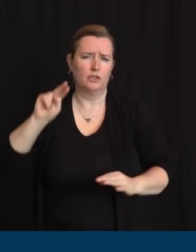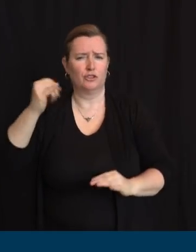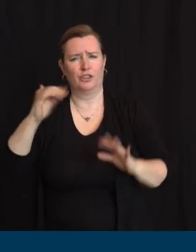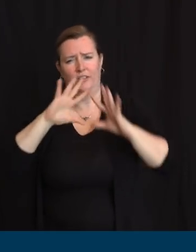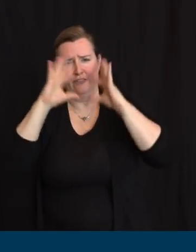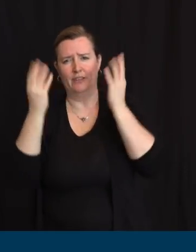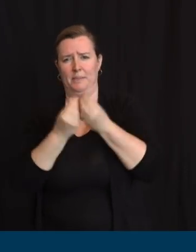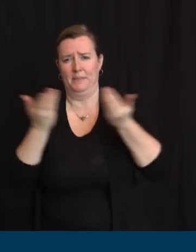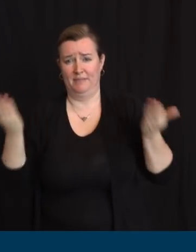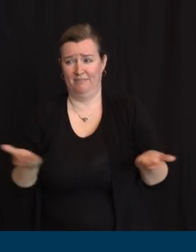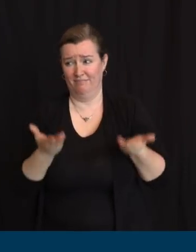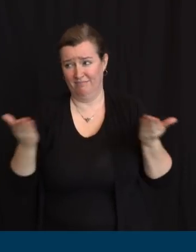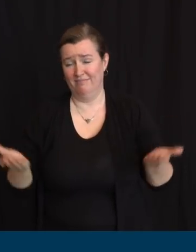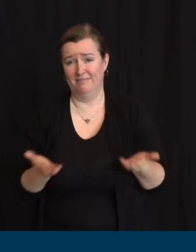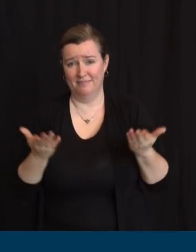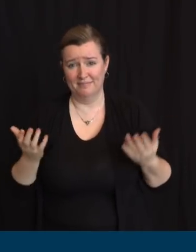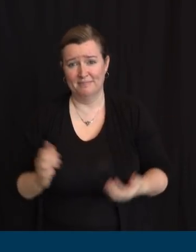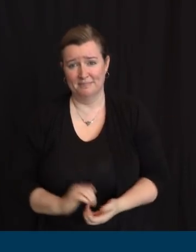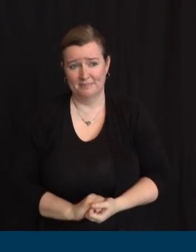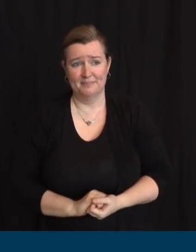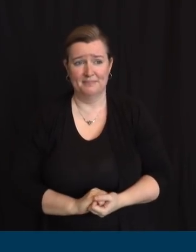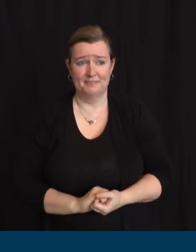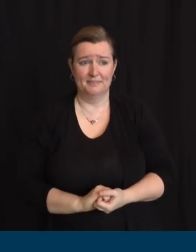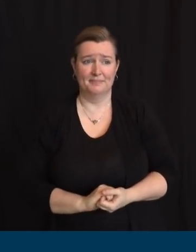Switching gears, if I could, for a couple of announcements.